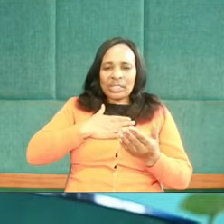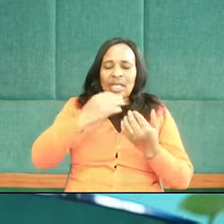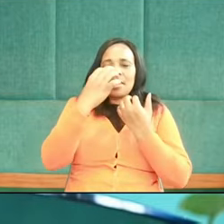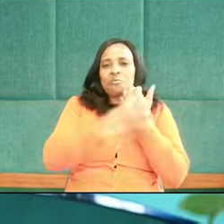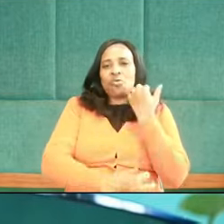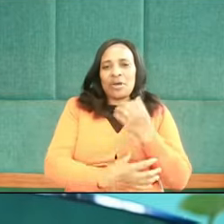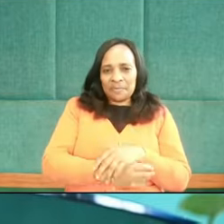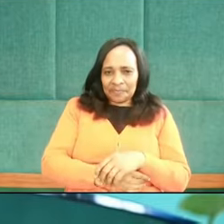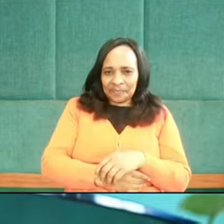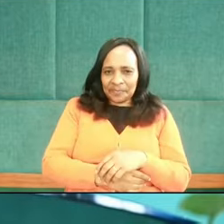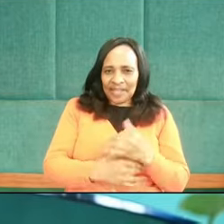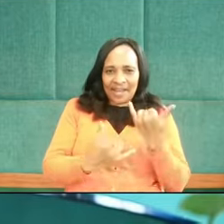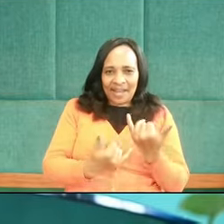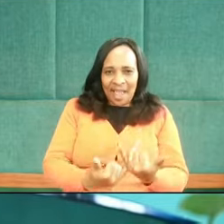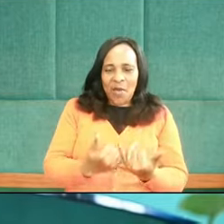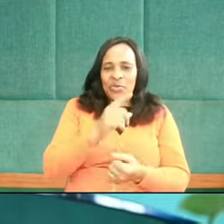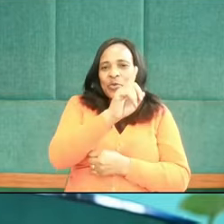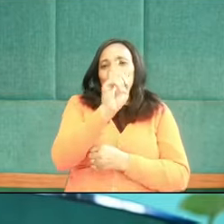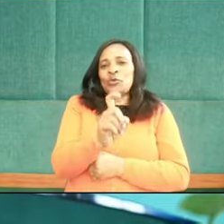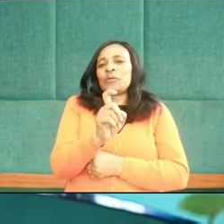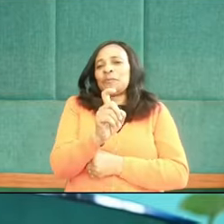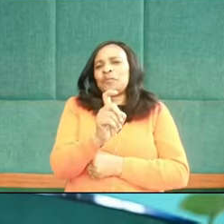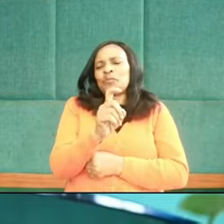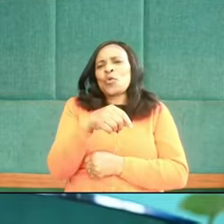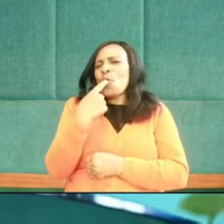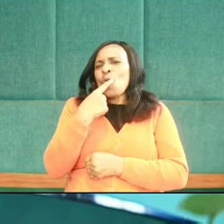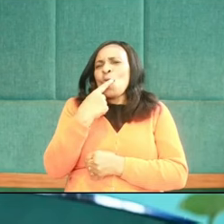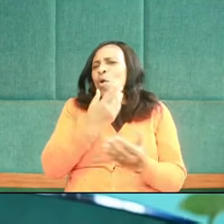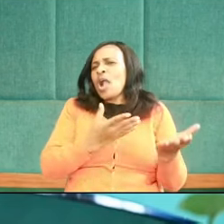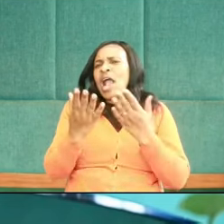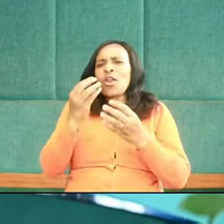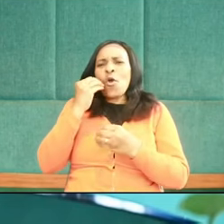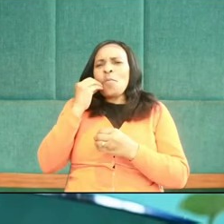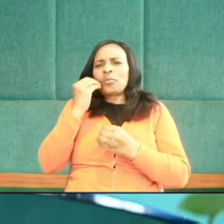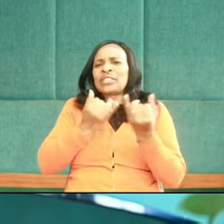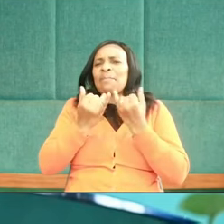Let ask this question. Who do you carry home on Sabbath?